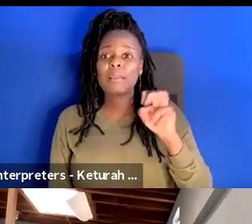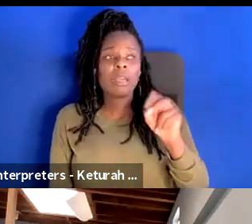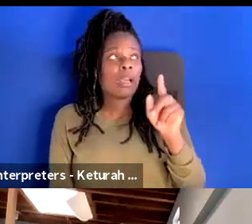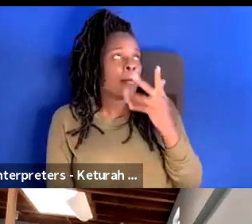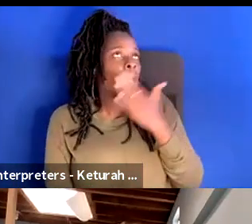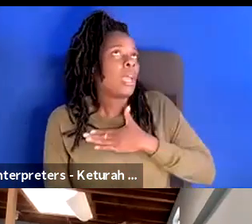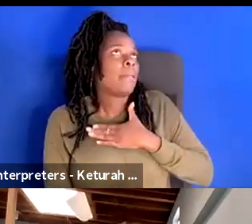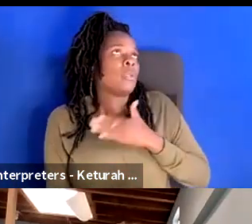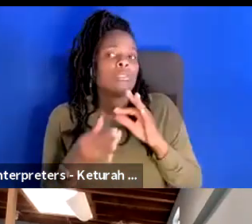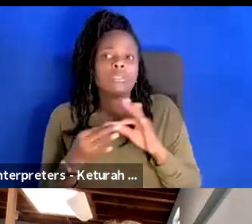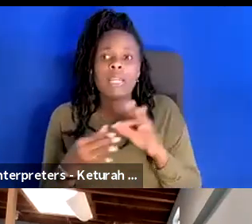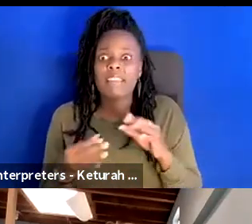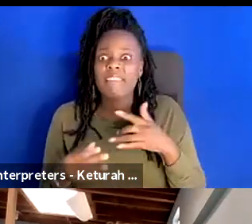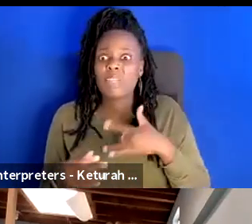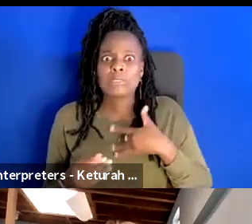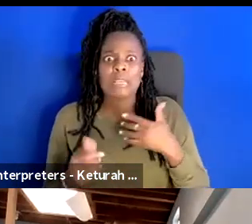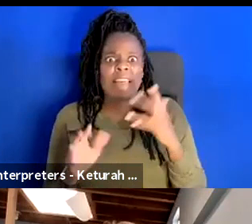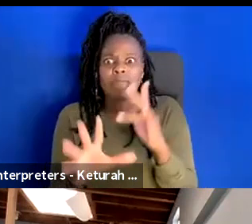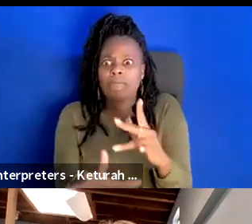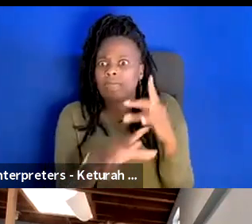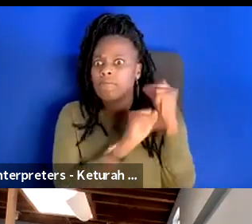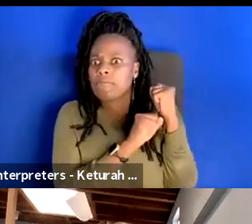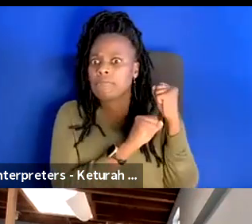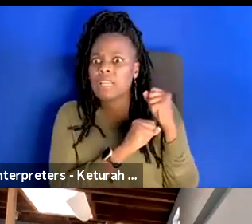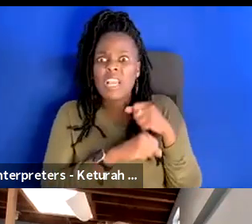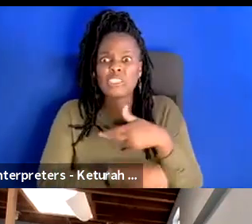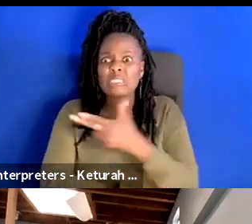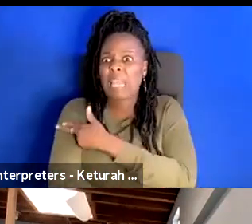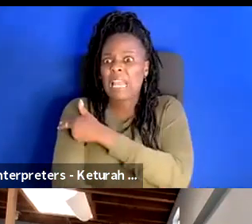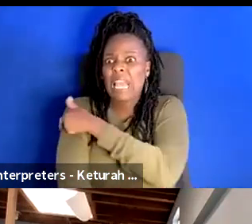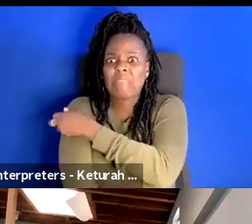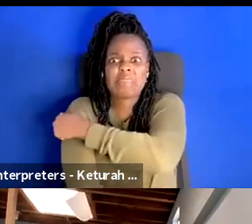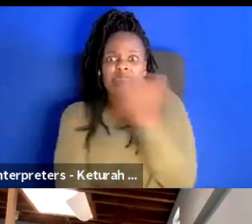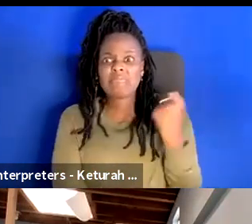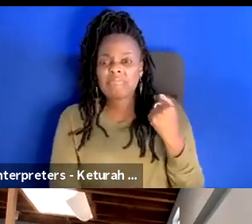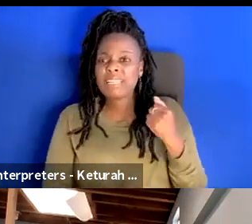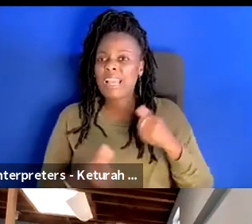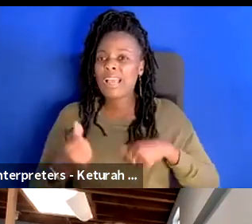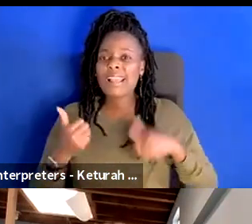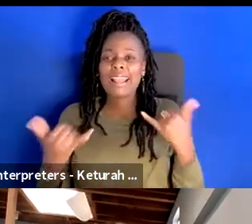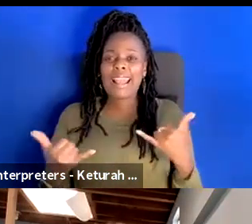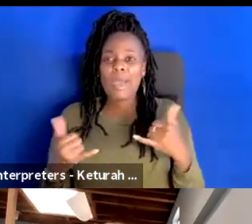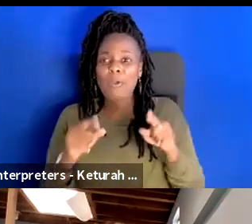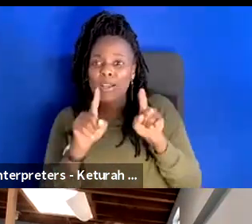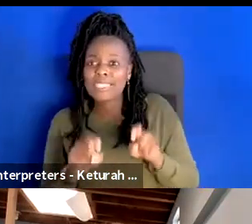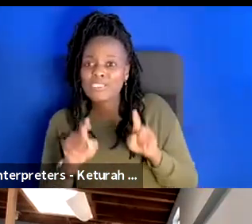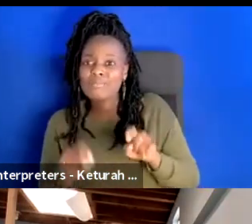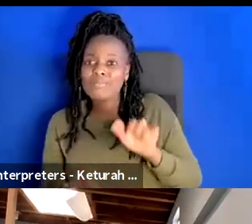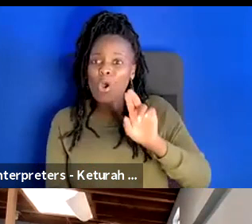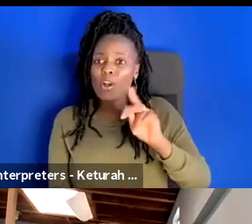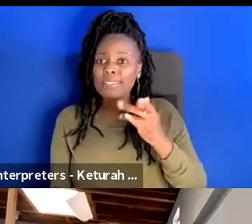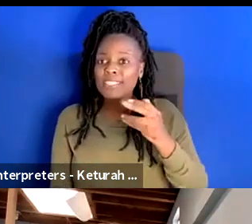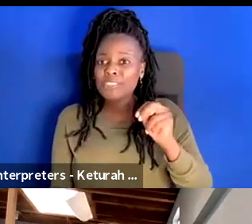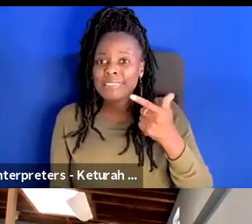bullet train the way theater is coming back. We're just pulling the bandaid off. You know, auditions are happening. Shows are happening. It's crazy. But I